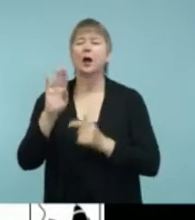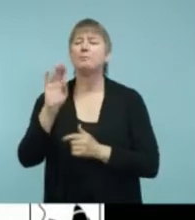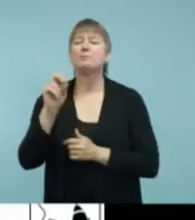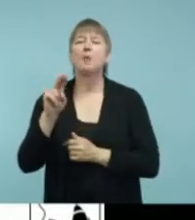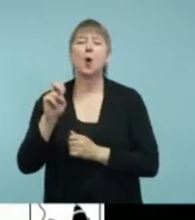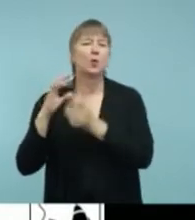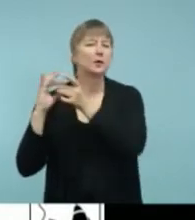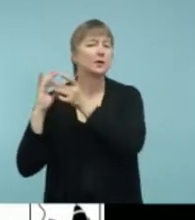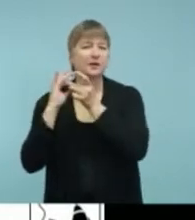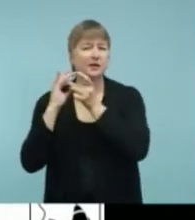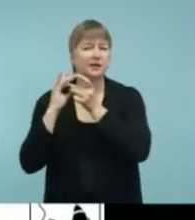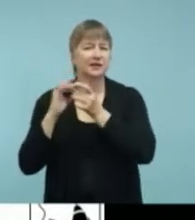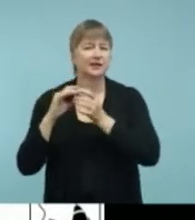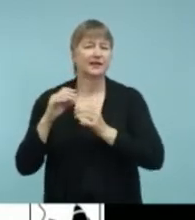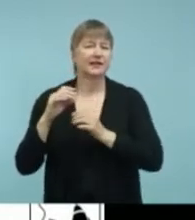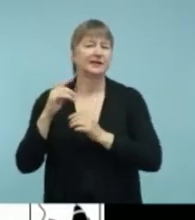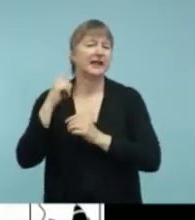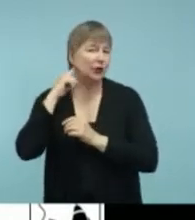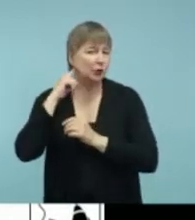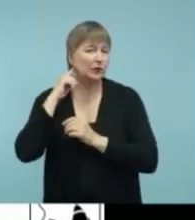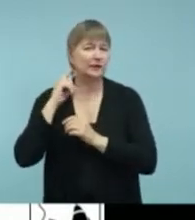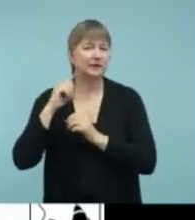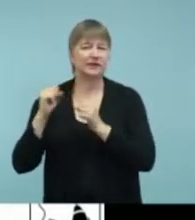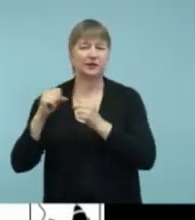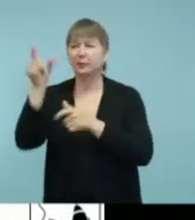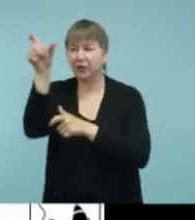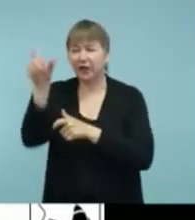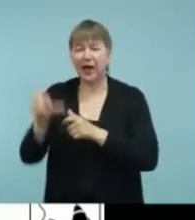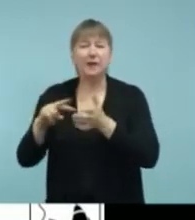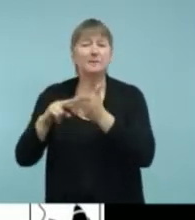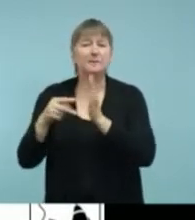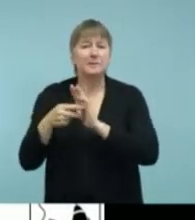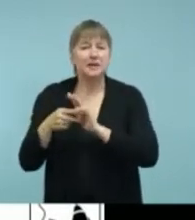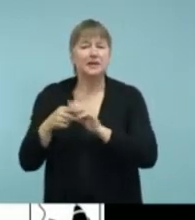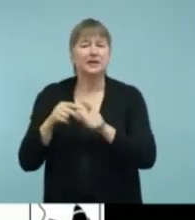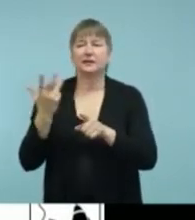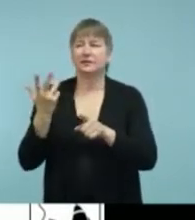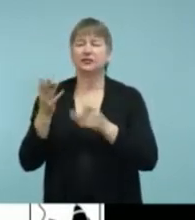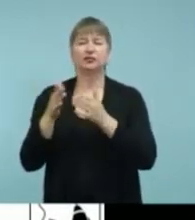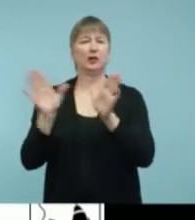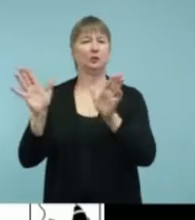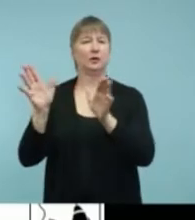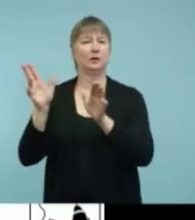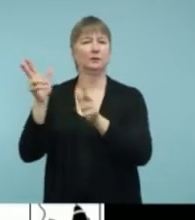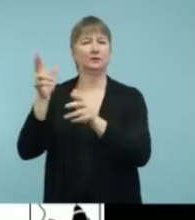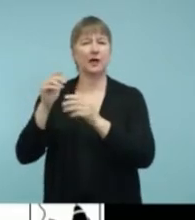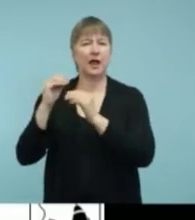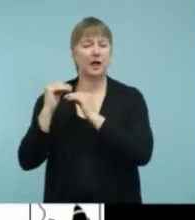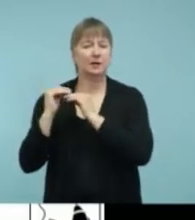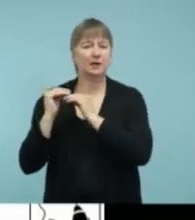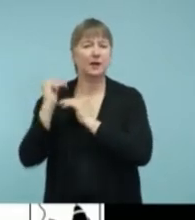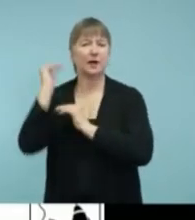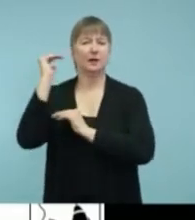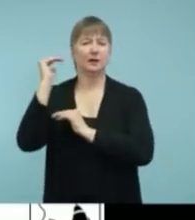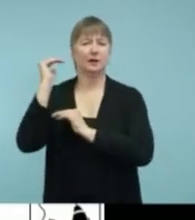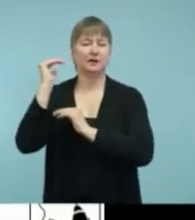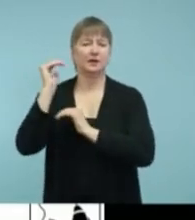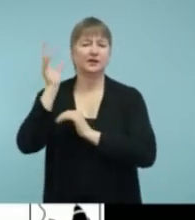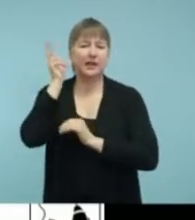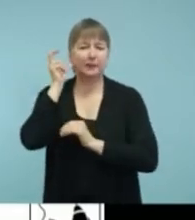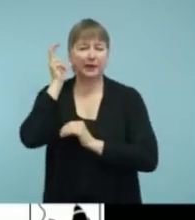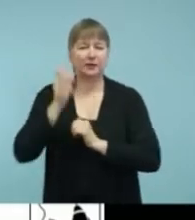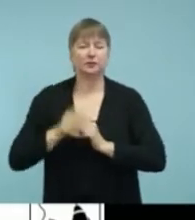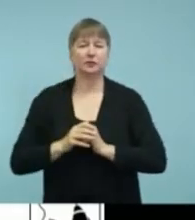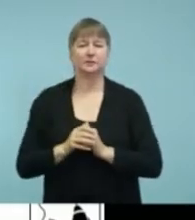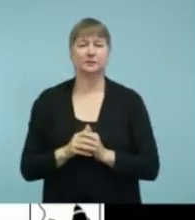that is just amplification in general. So, then if you click again. So, this is number one.